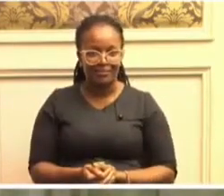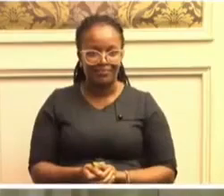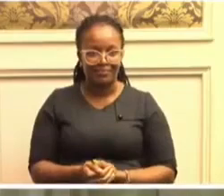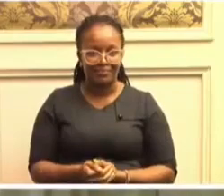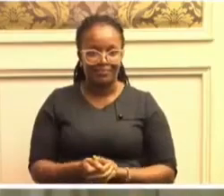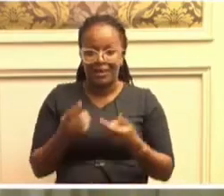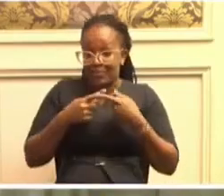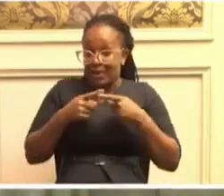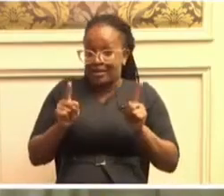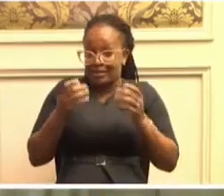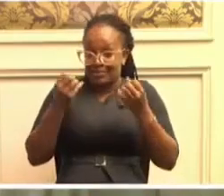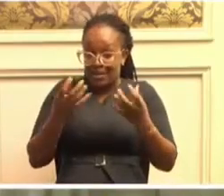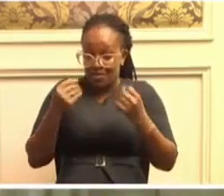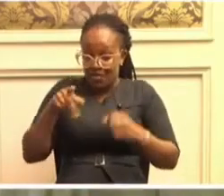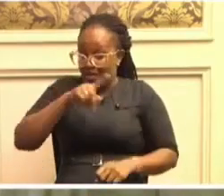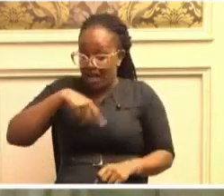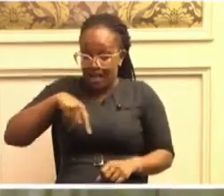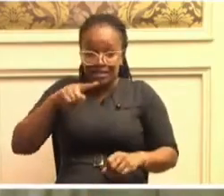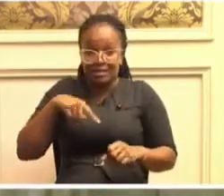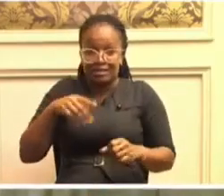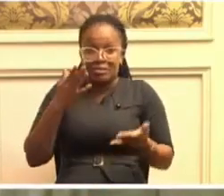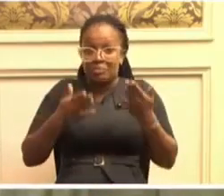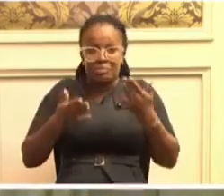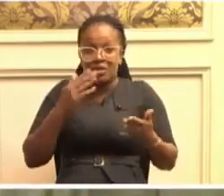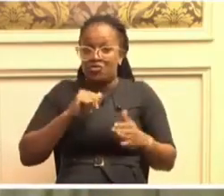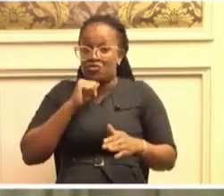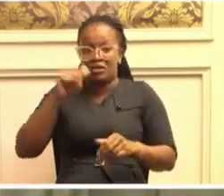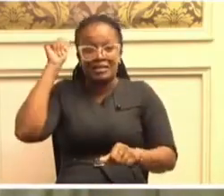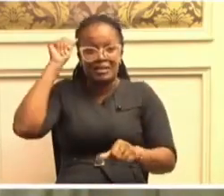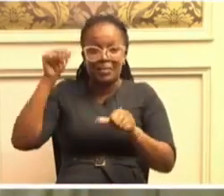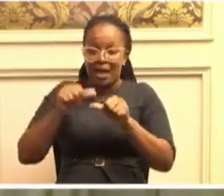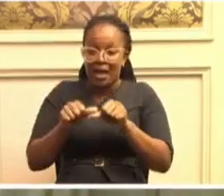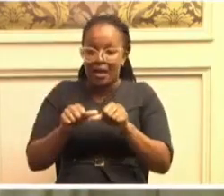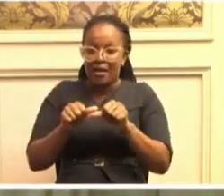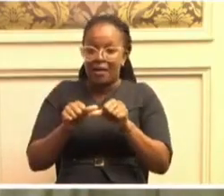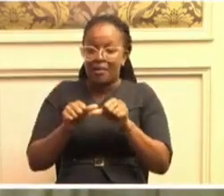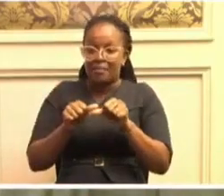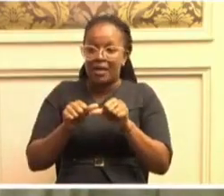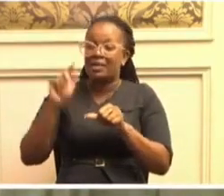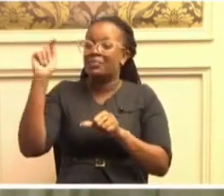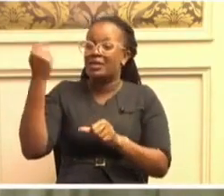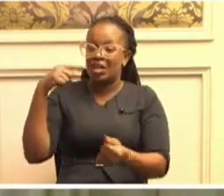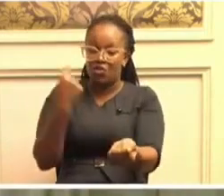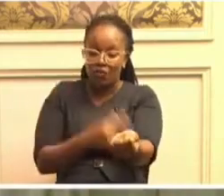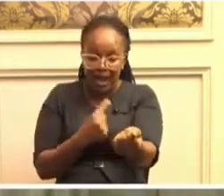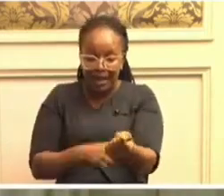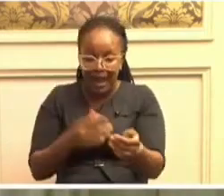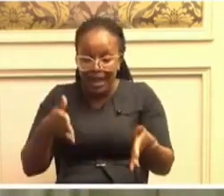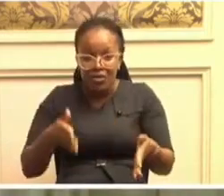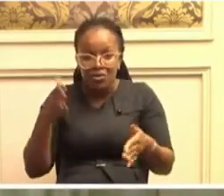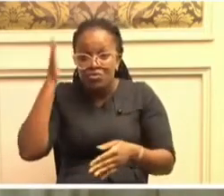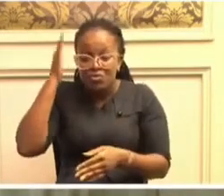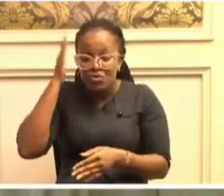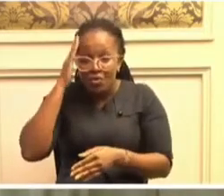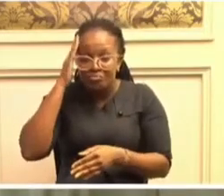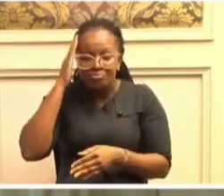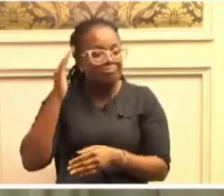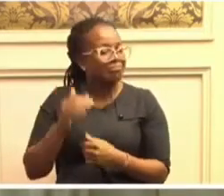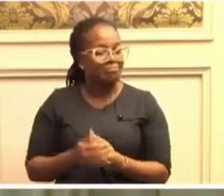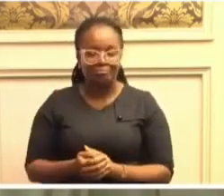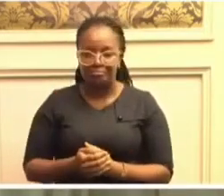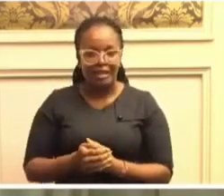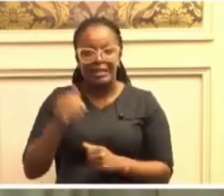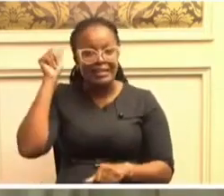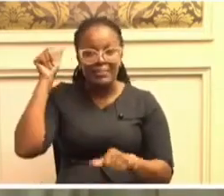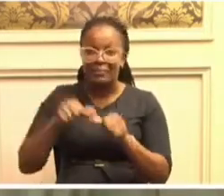Unfortunately, many of us here may not even remember the name of the president of Ghana right now, do you? Yes, it's a good